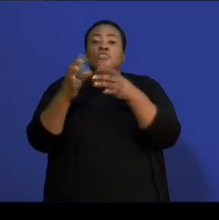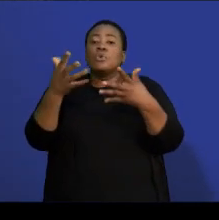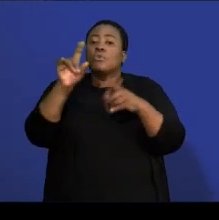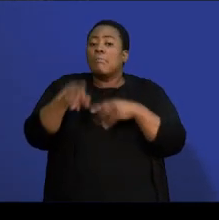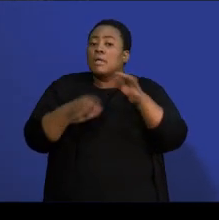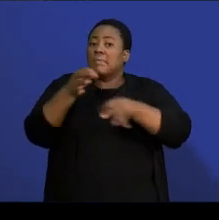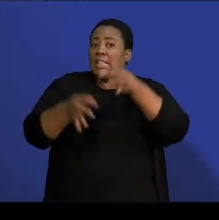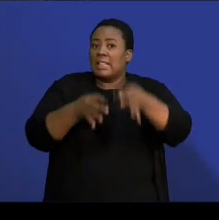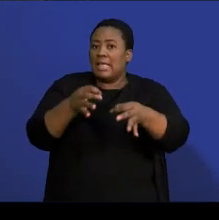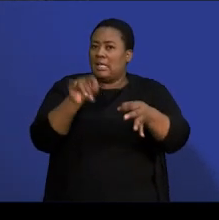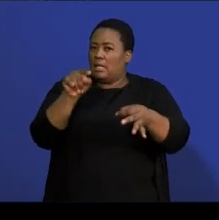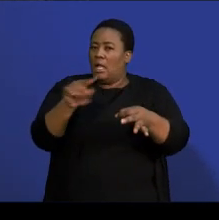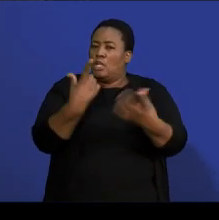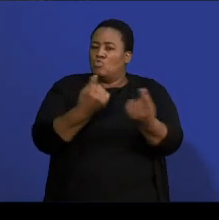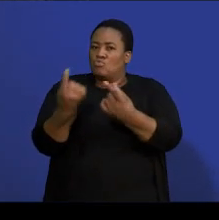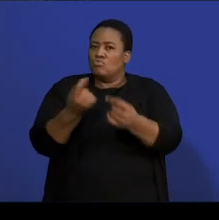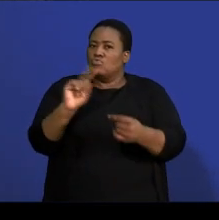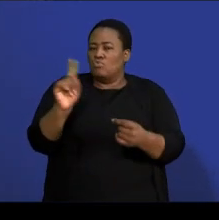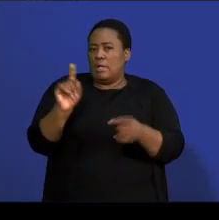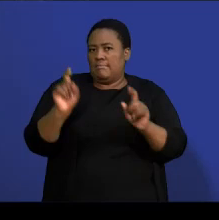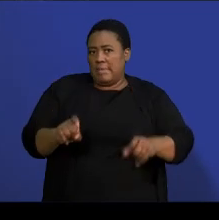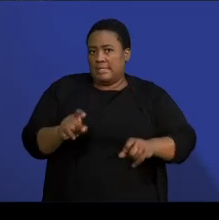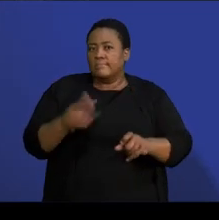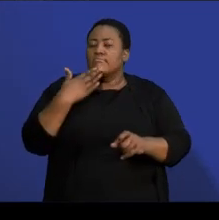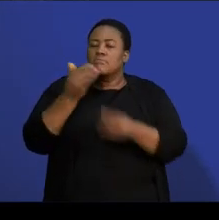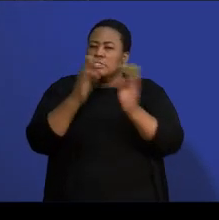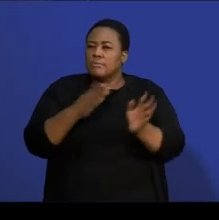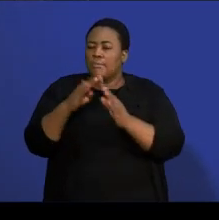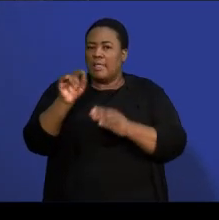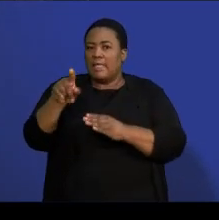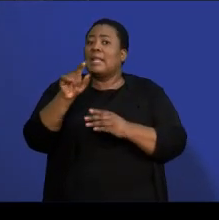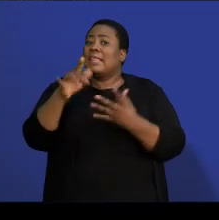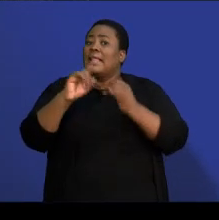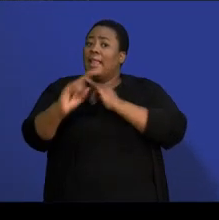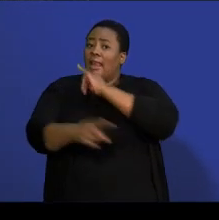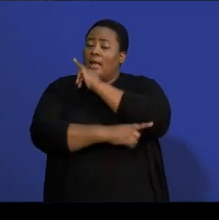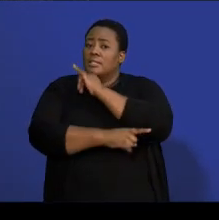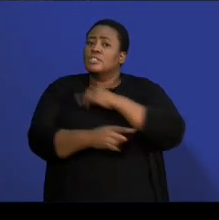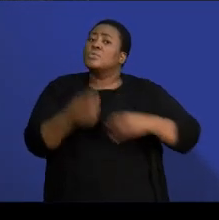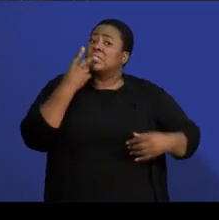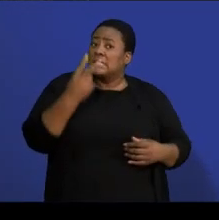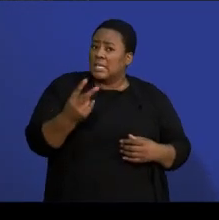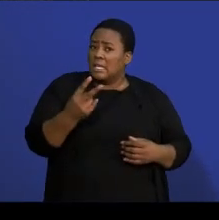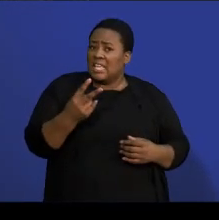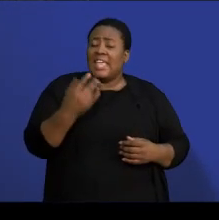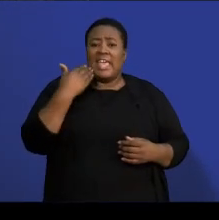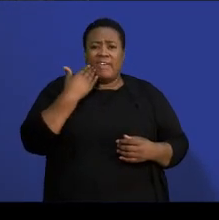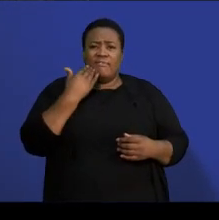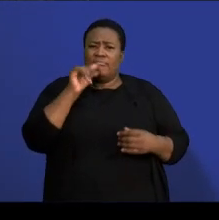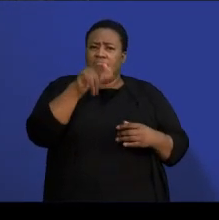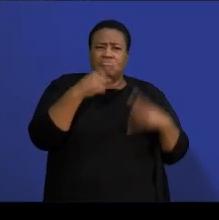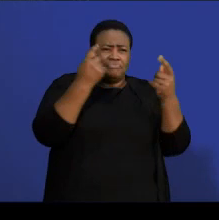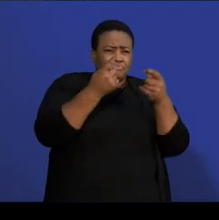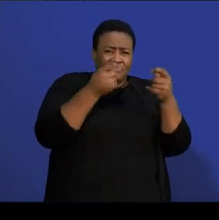there, and please prepare in terms of that. And then lastly, determine if events are independent or